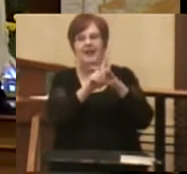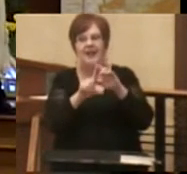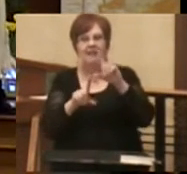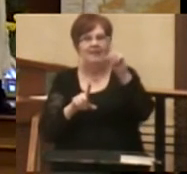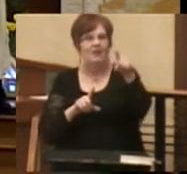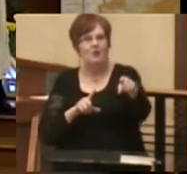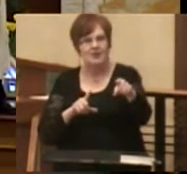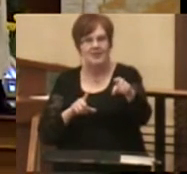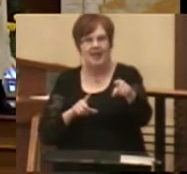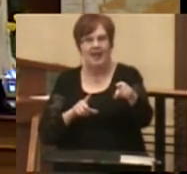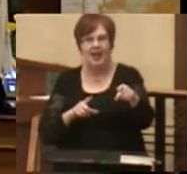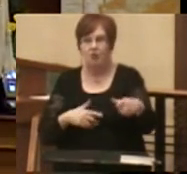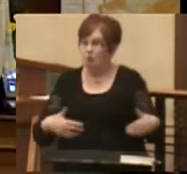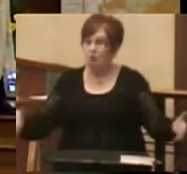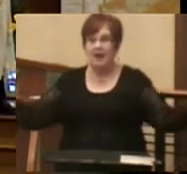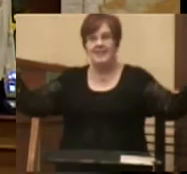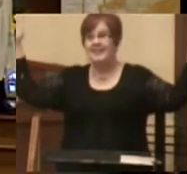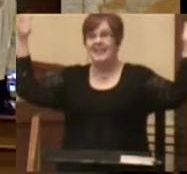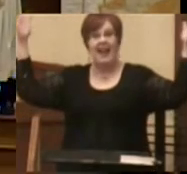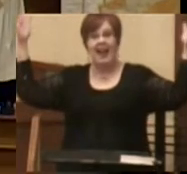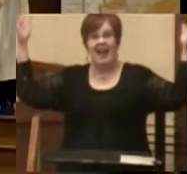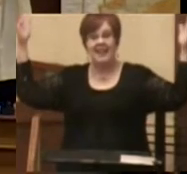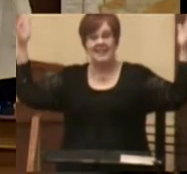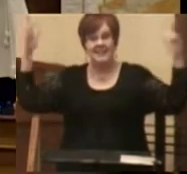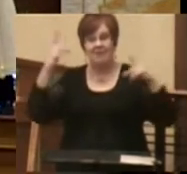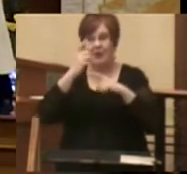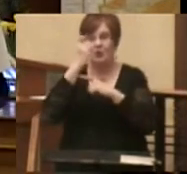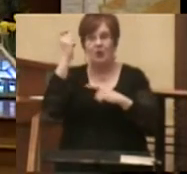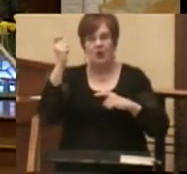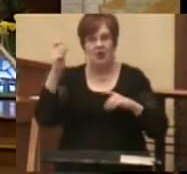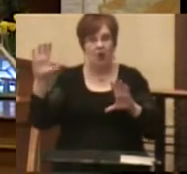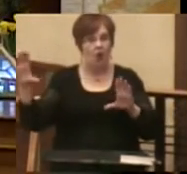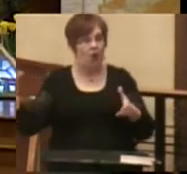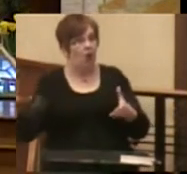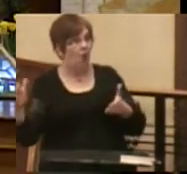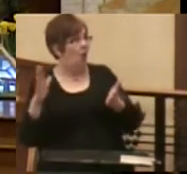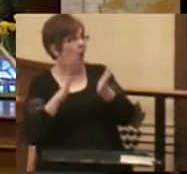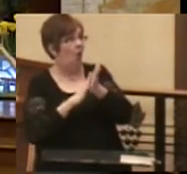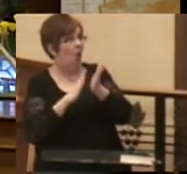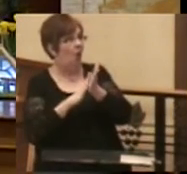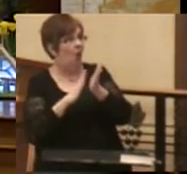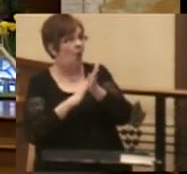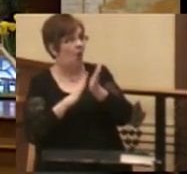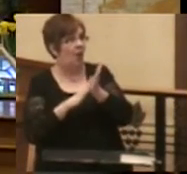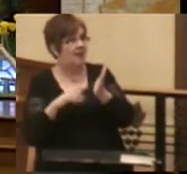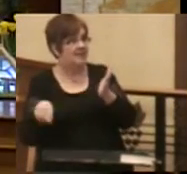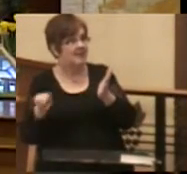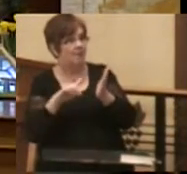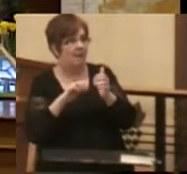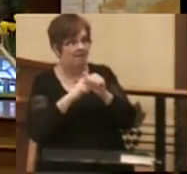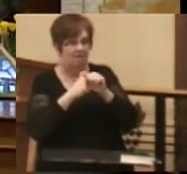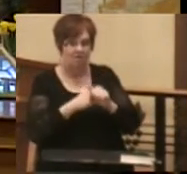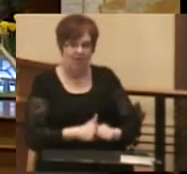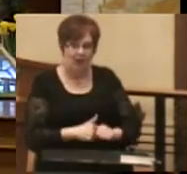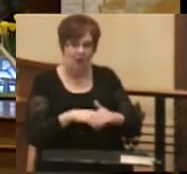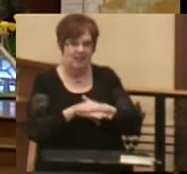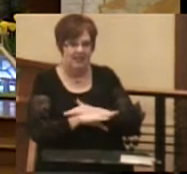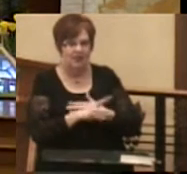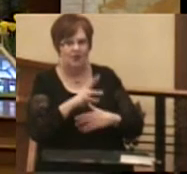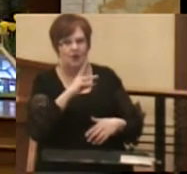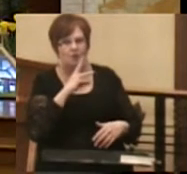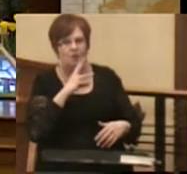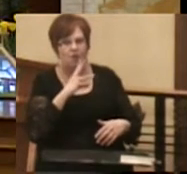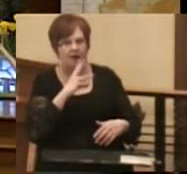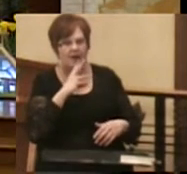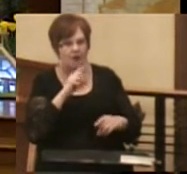side and raised his hand victorious. There was a collective cheer from the tribe and some of them followed him into the water